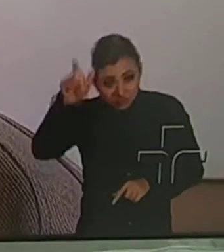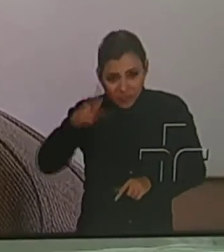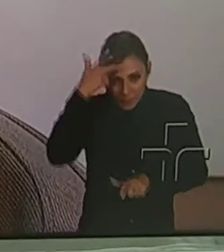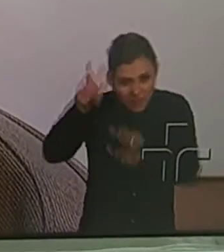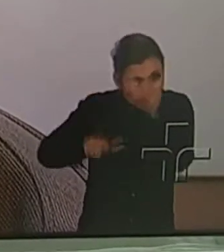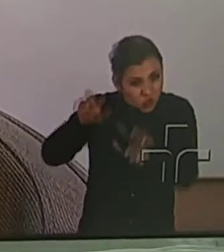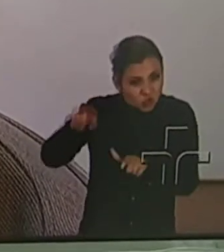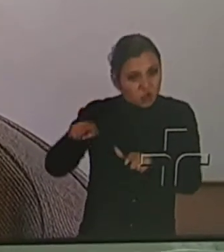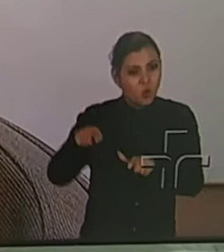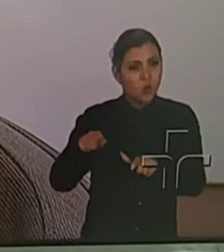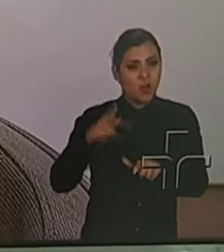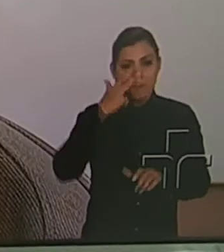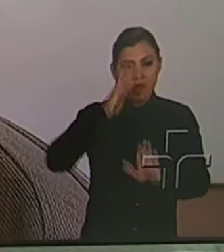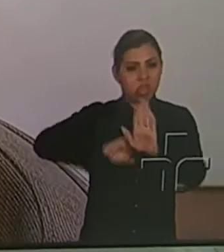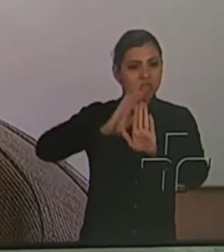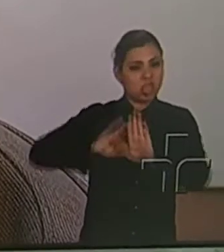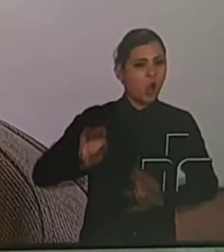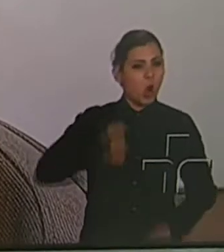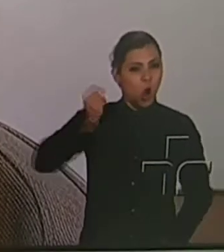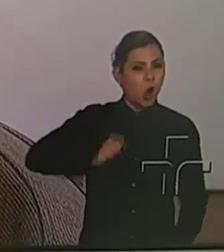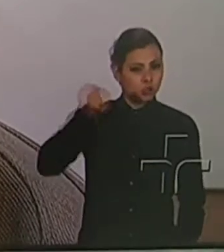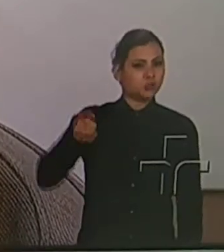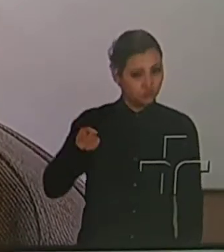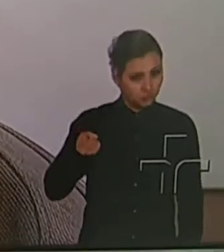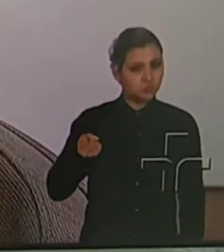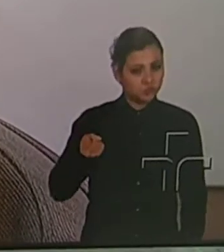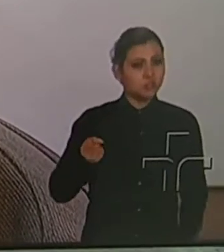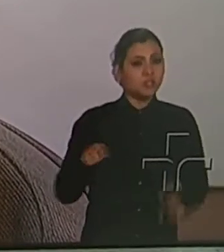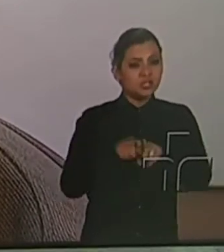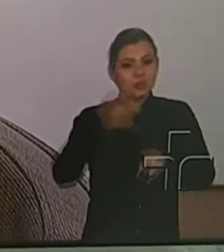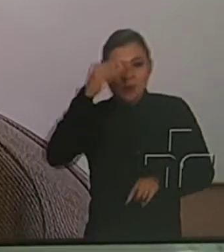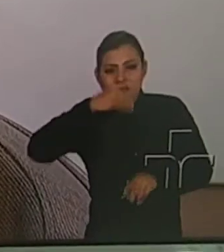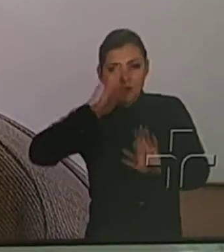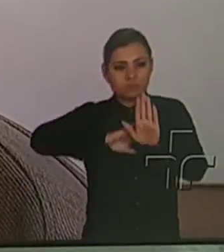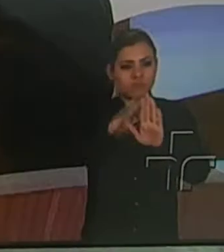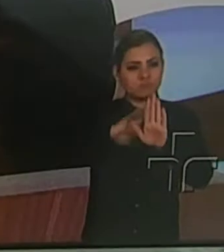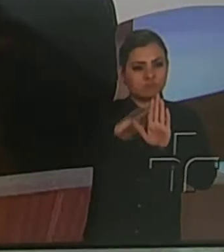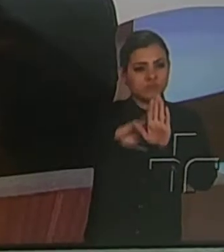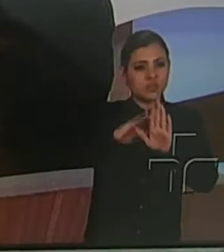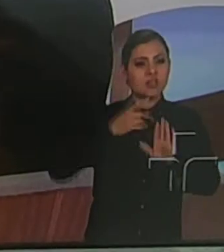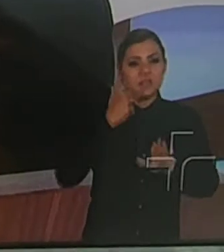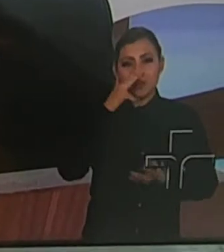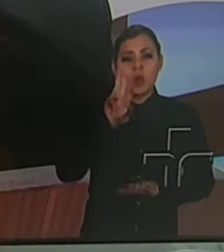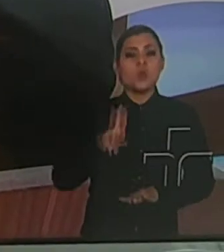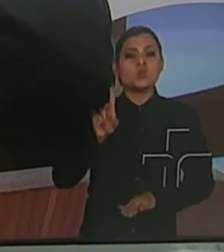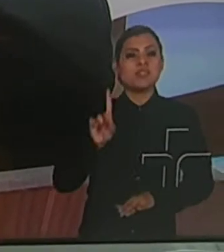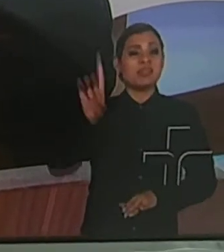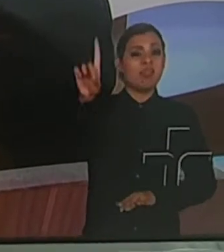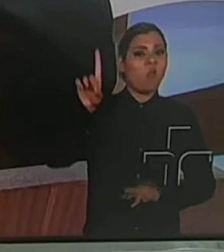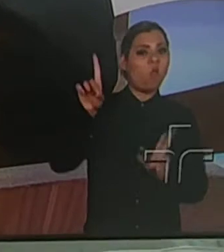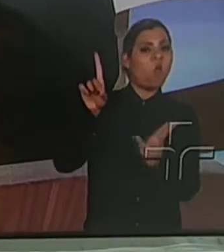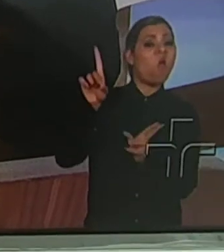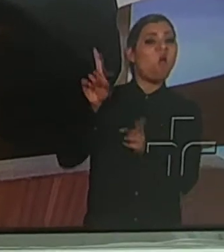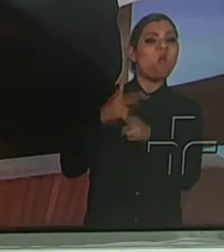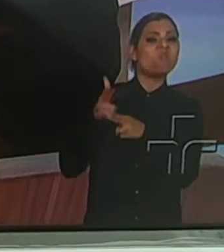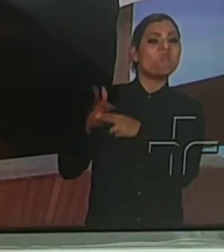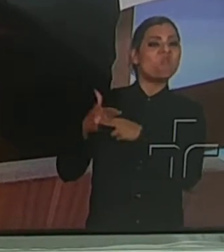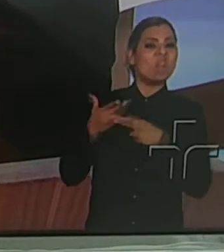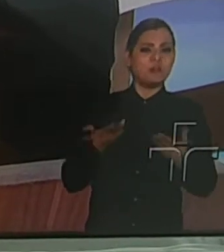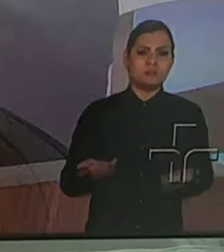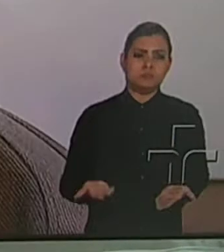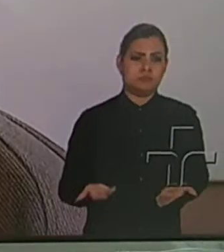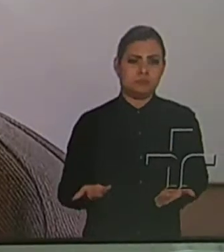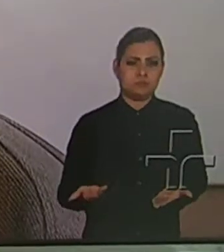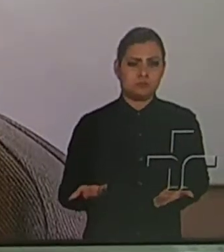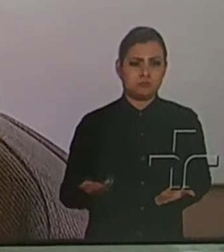their own hatreds and their own mental weaknesses in the name of God. And